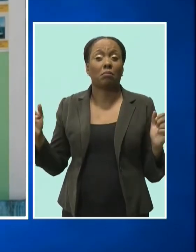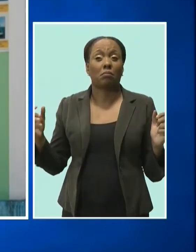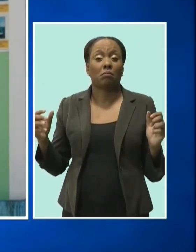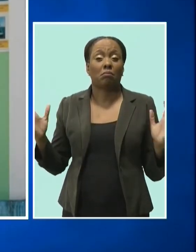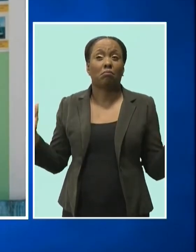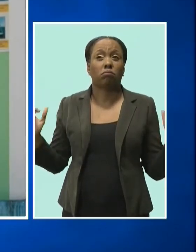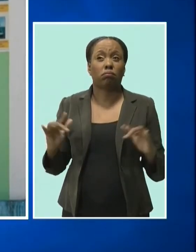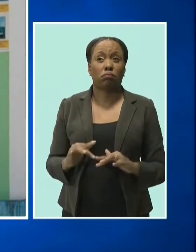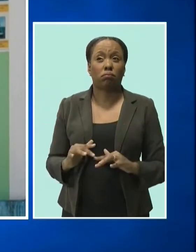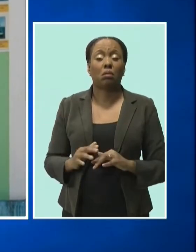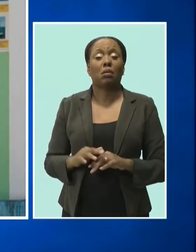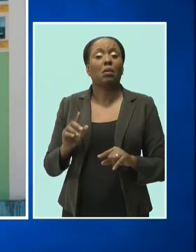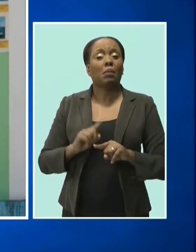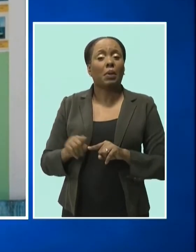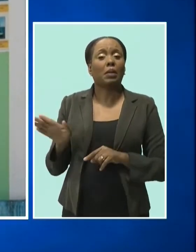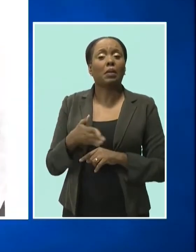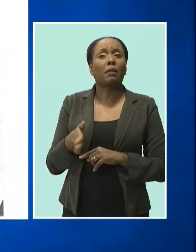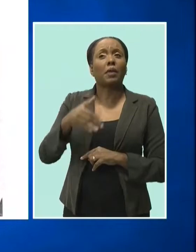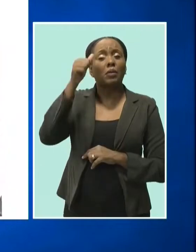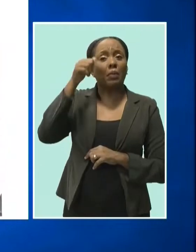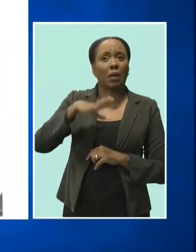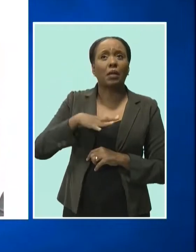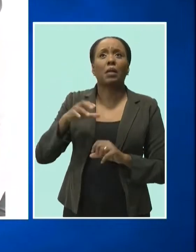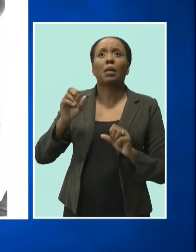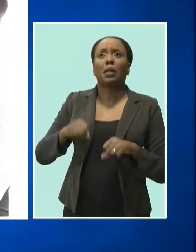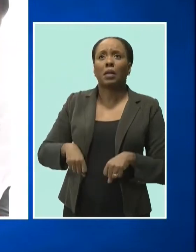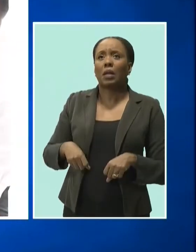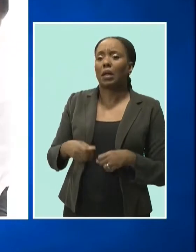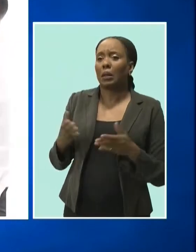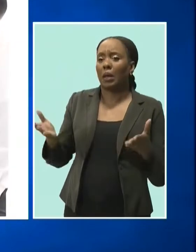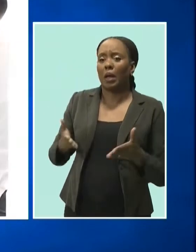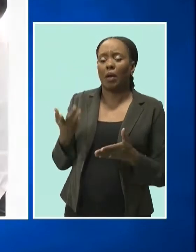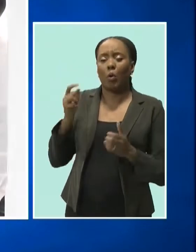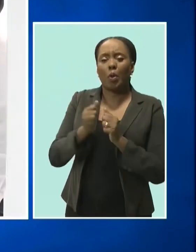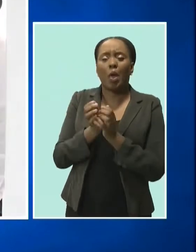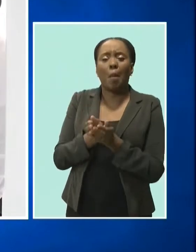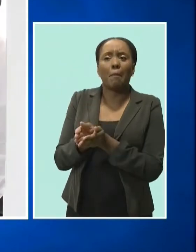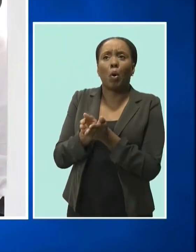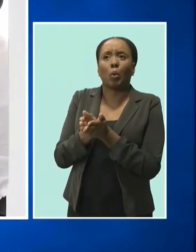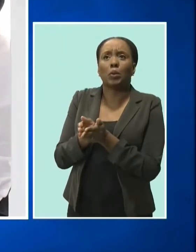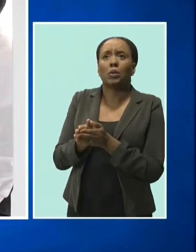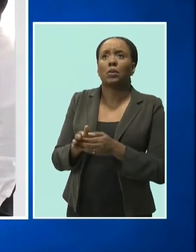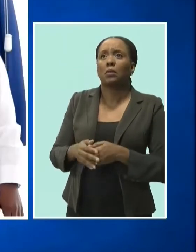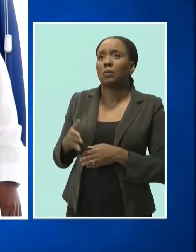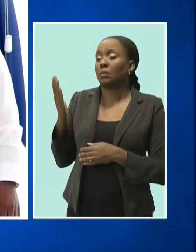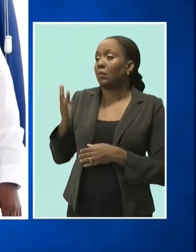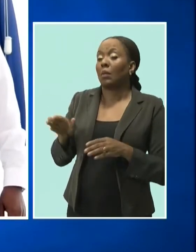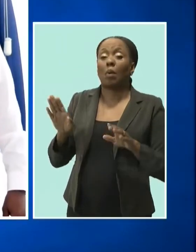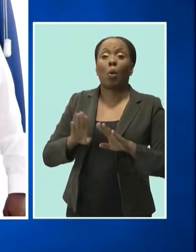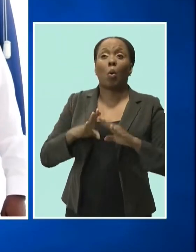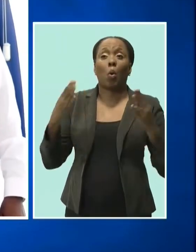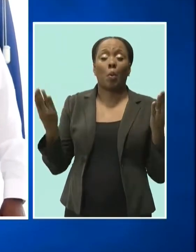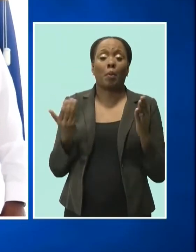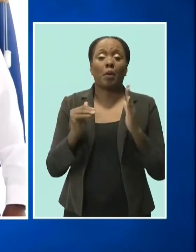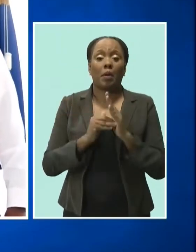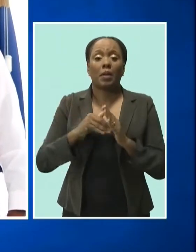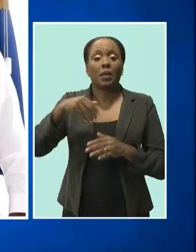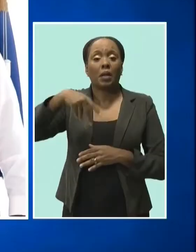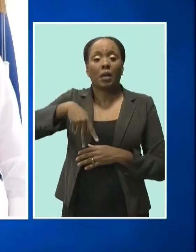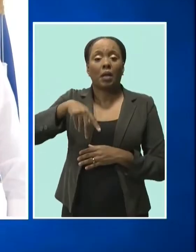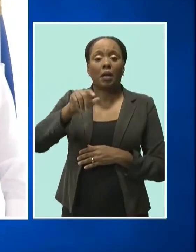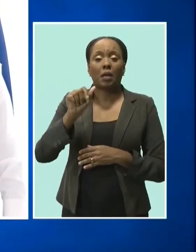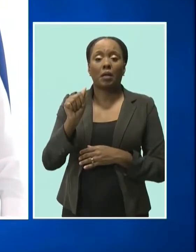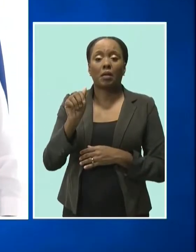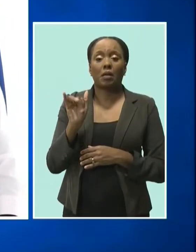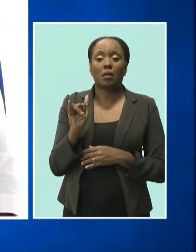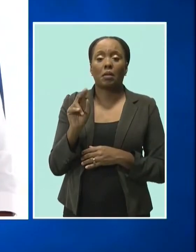for the fishermen to be able to haul out their vessels. Minister Humphrey was speaking at the reopening of the fish market in Paynes Bay, which has been renovated.